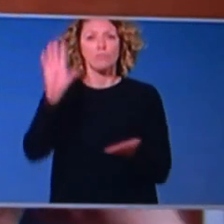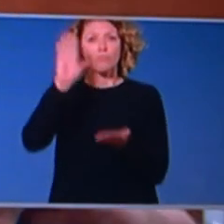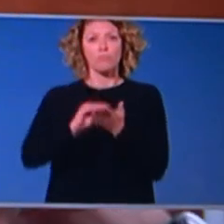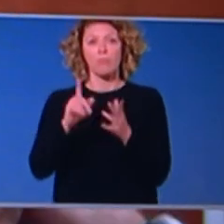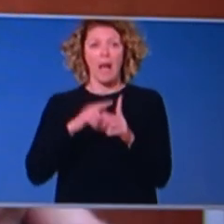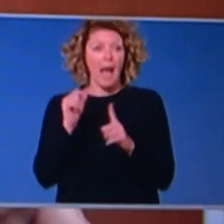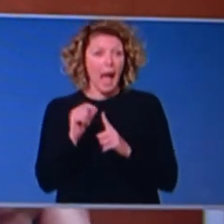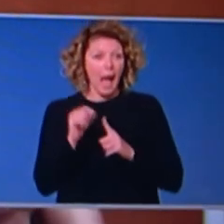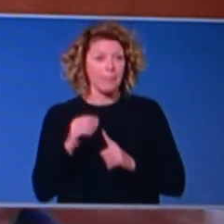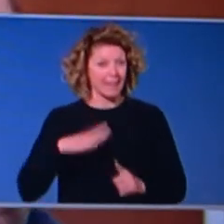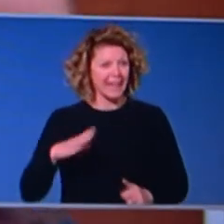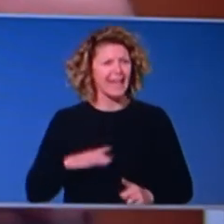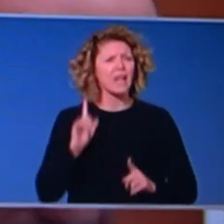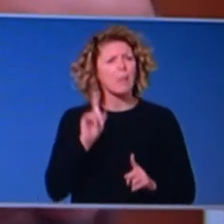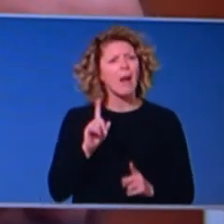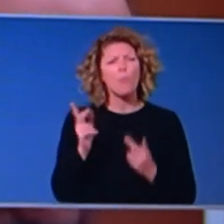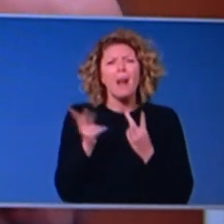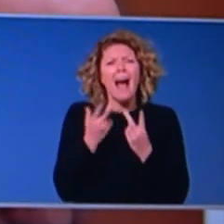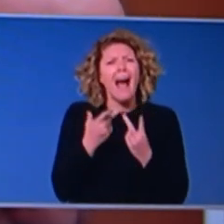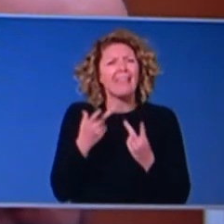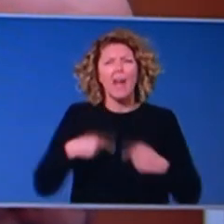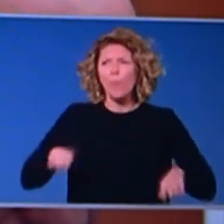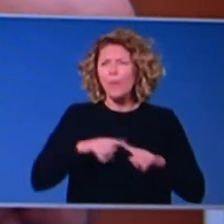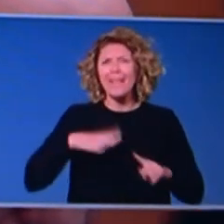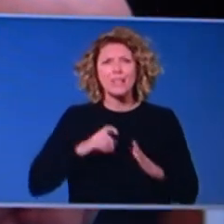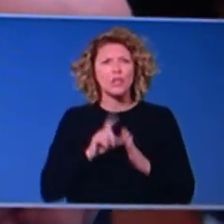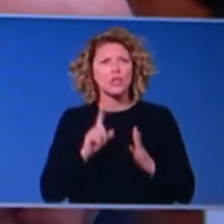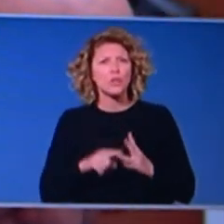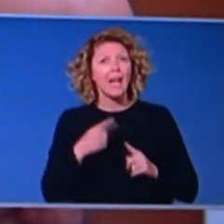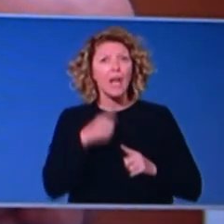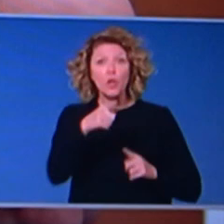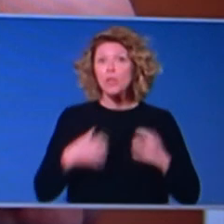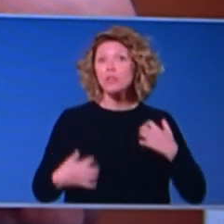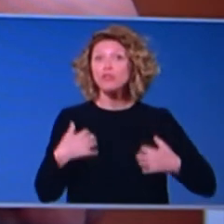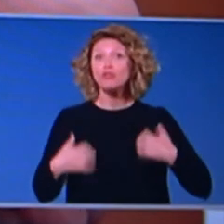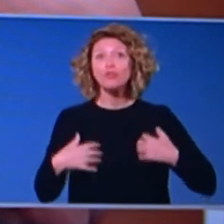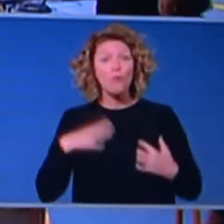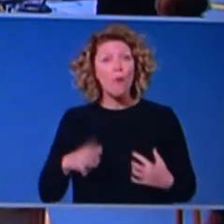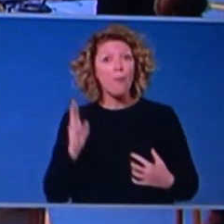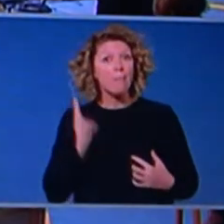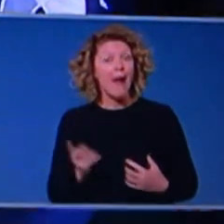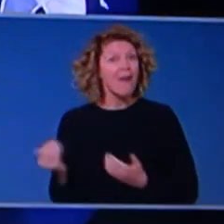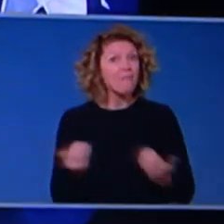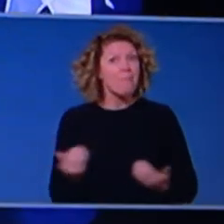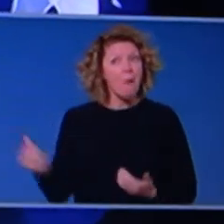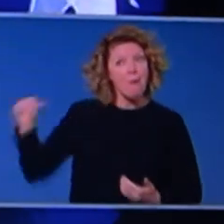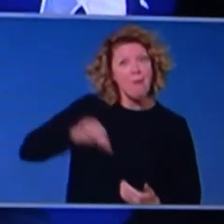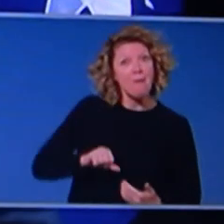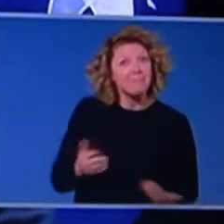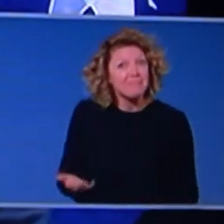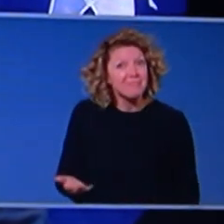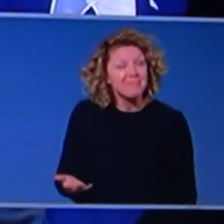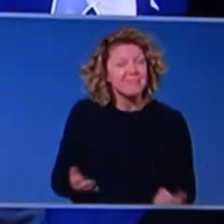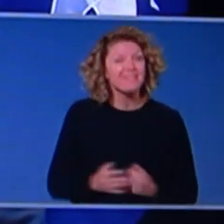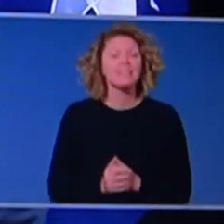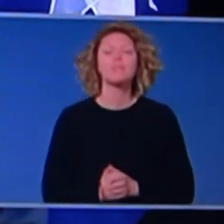that early mark next week? And how excited are you to get the Sharky's back out? Well, I can assure you, I haven't asked the